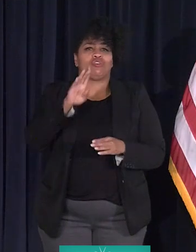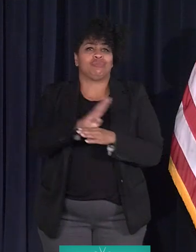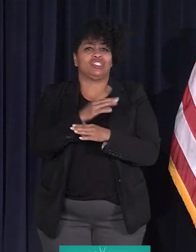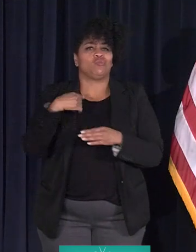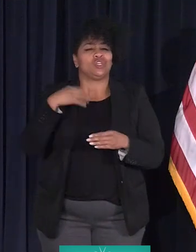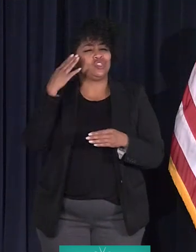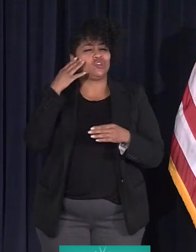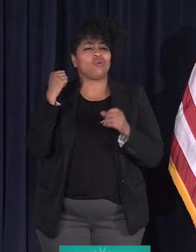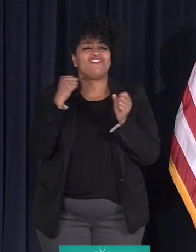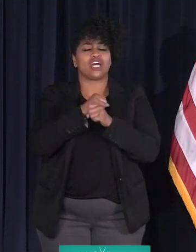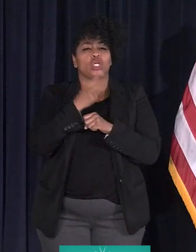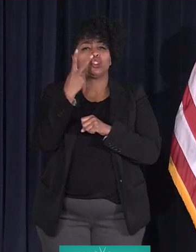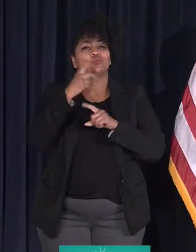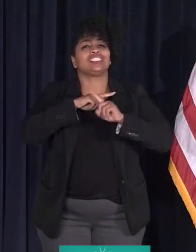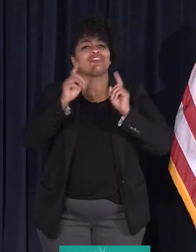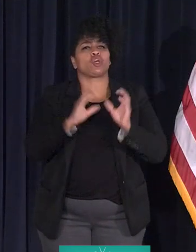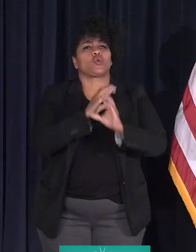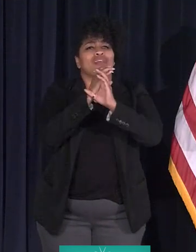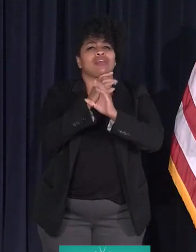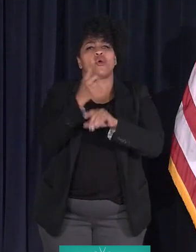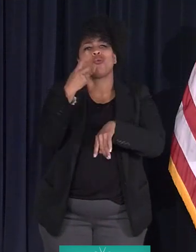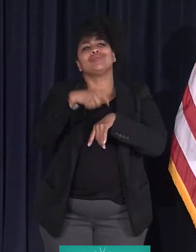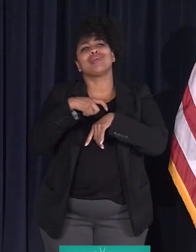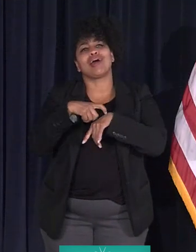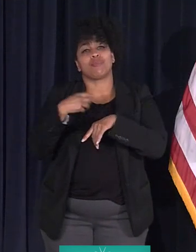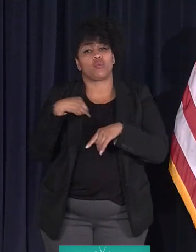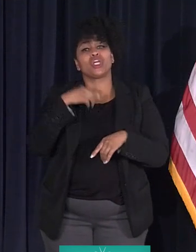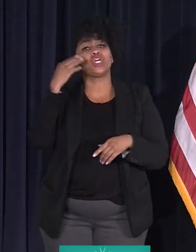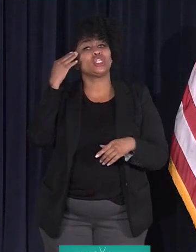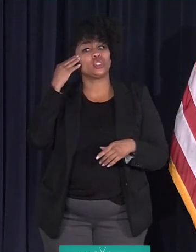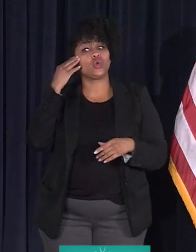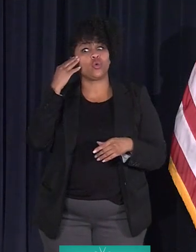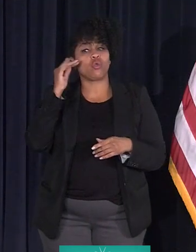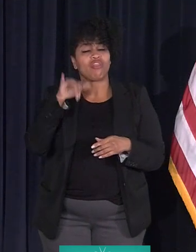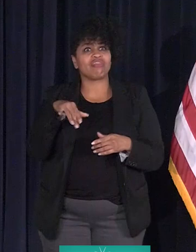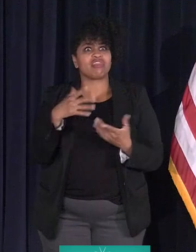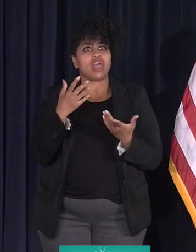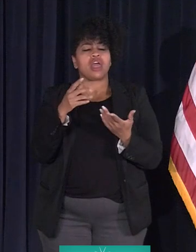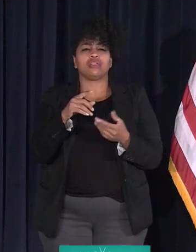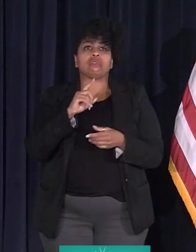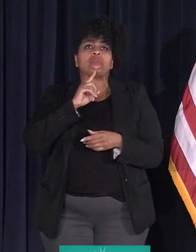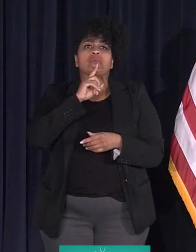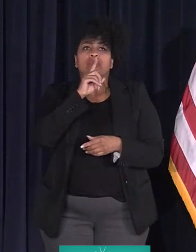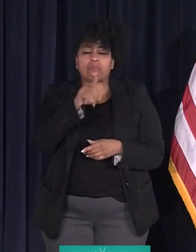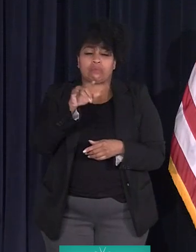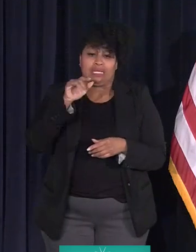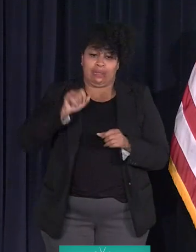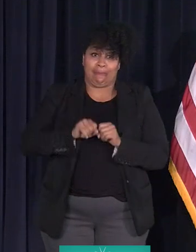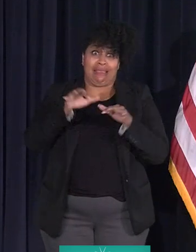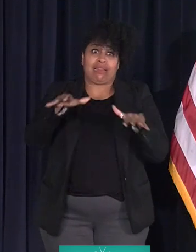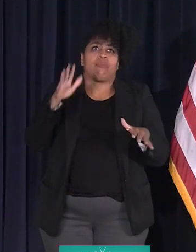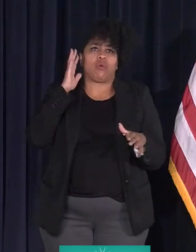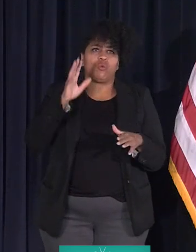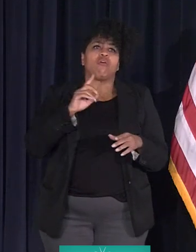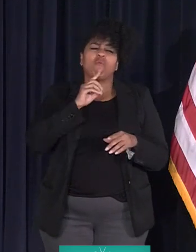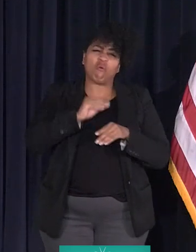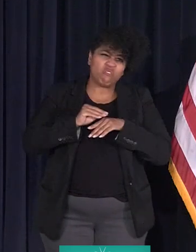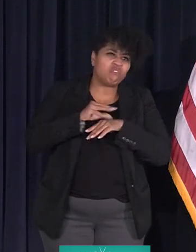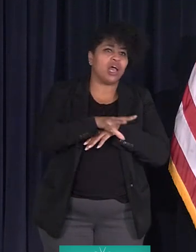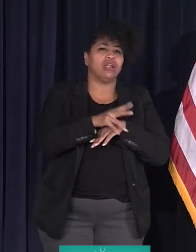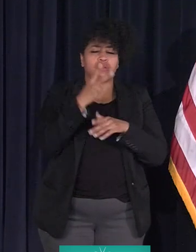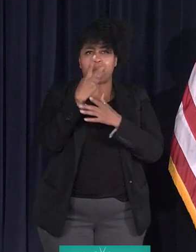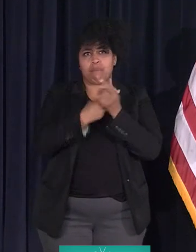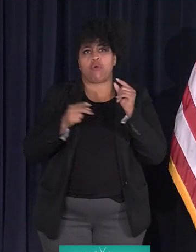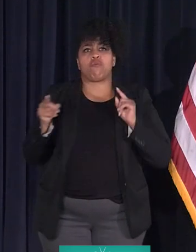and we knew that the disparities in both crises would be exasperated by this pandemic. So through our COVID